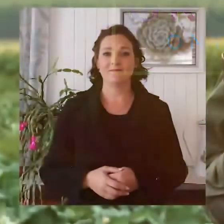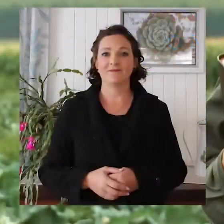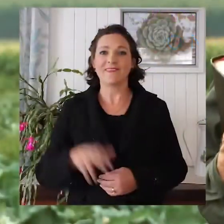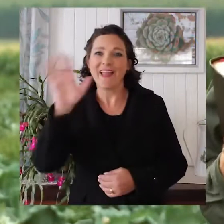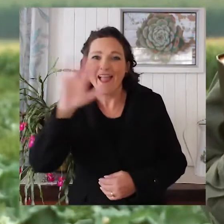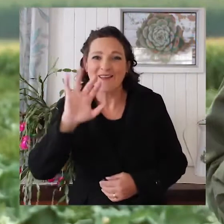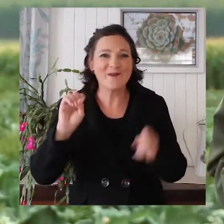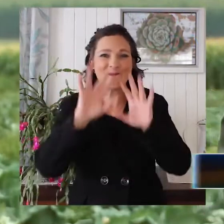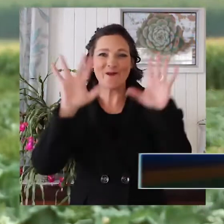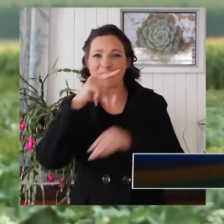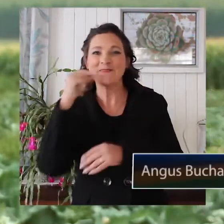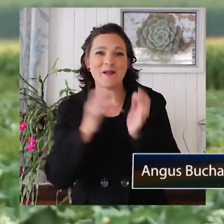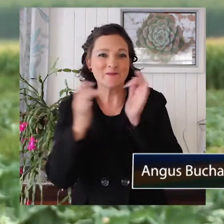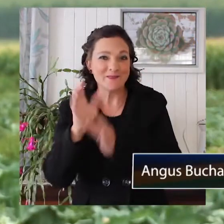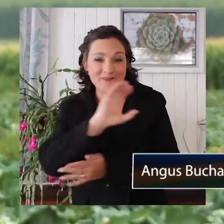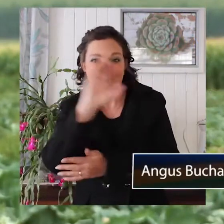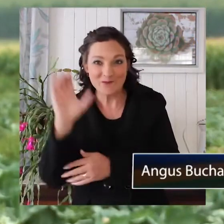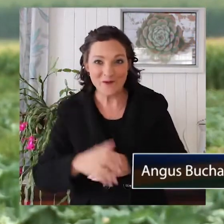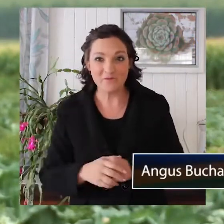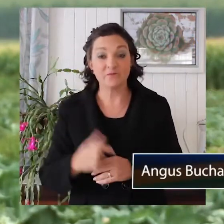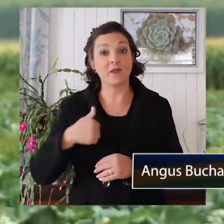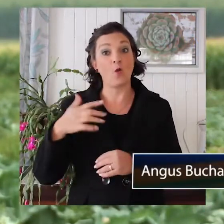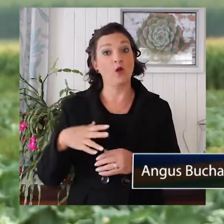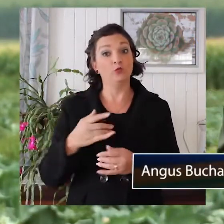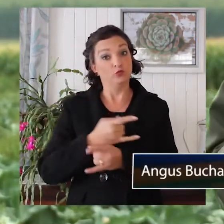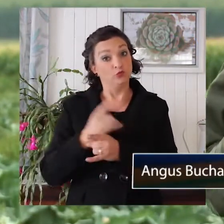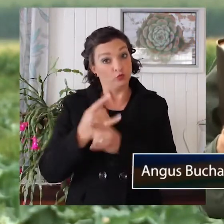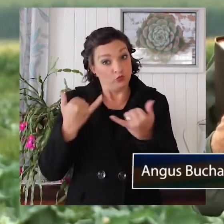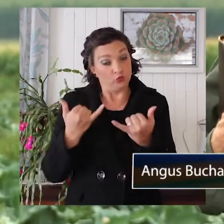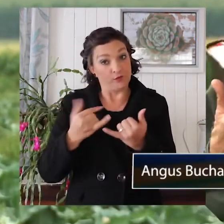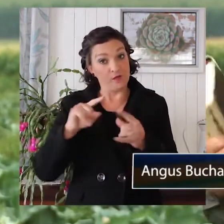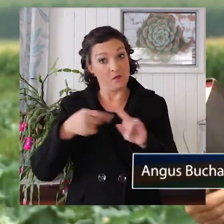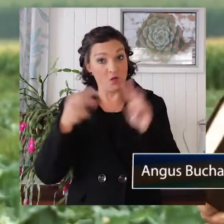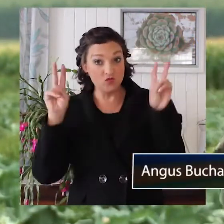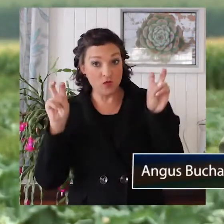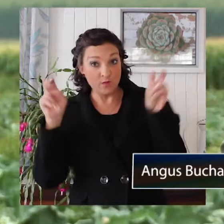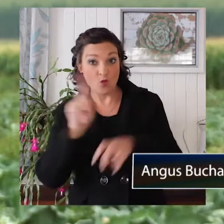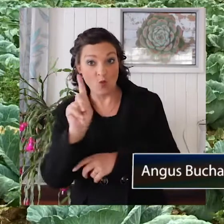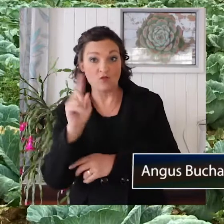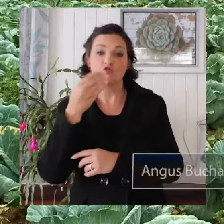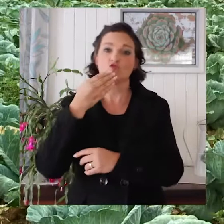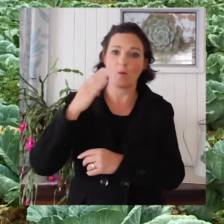I greet you in Jesus' precious name. I want to speak to you on the subject today of repentance.